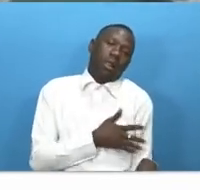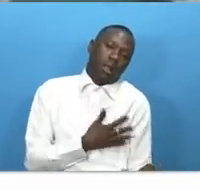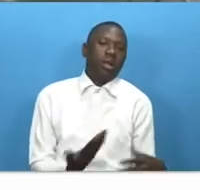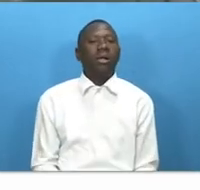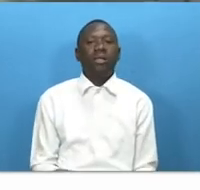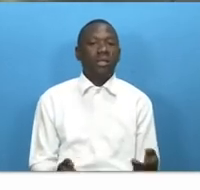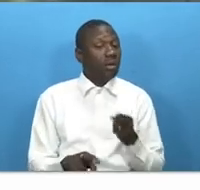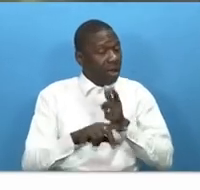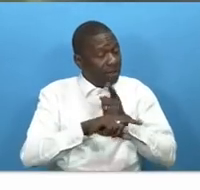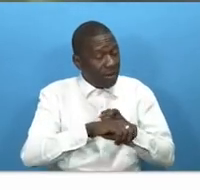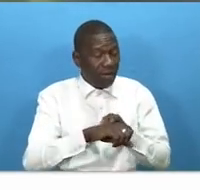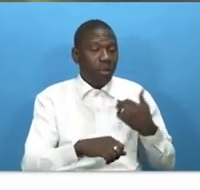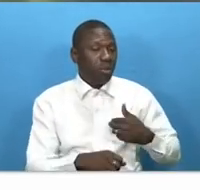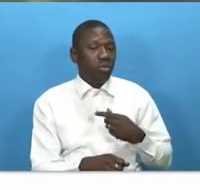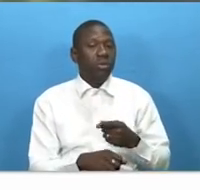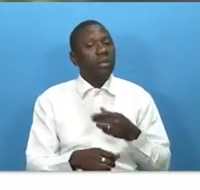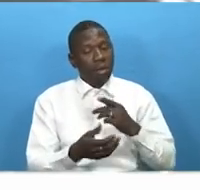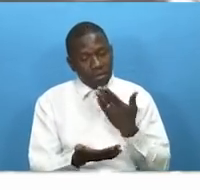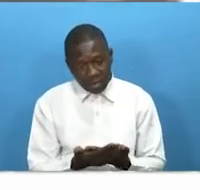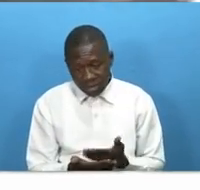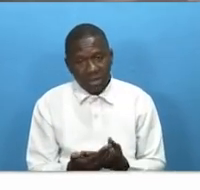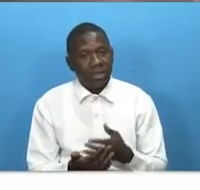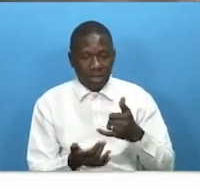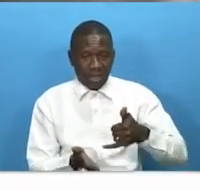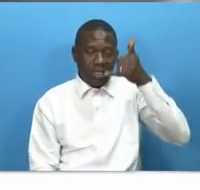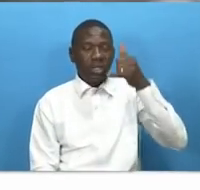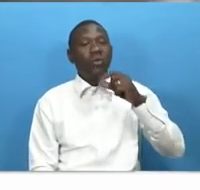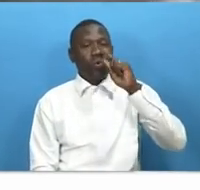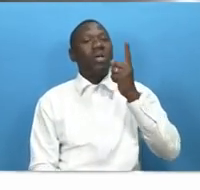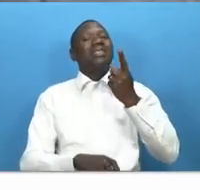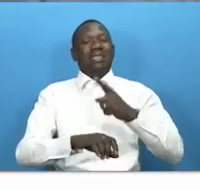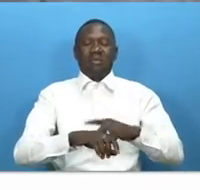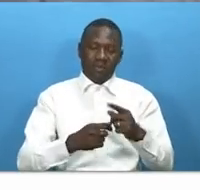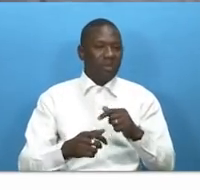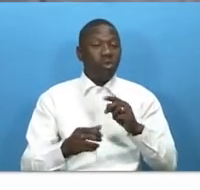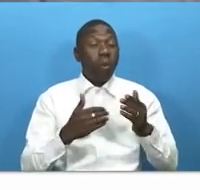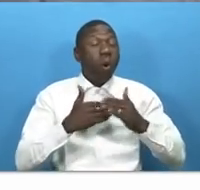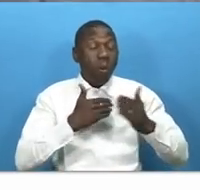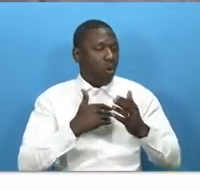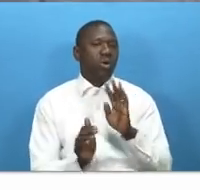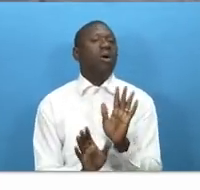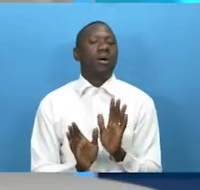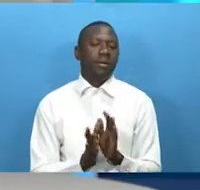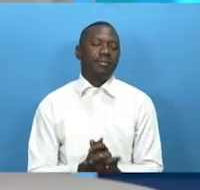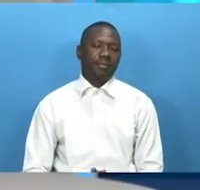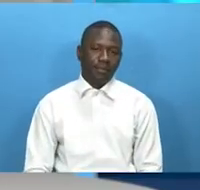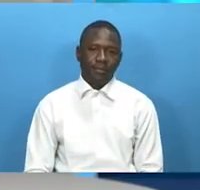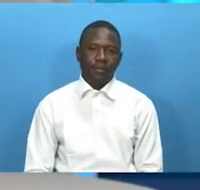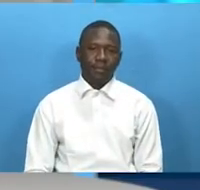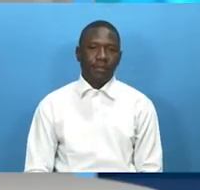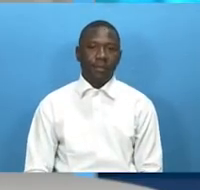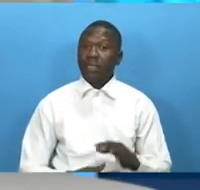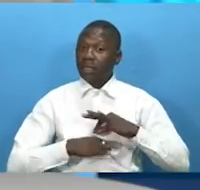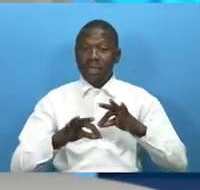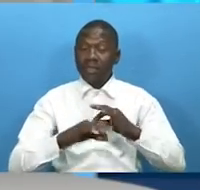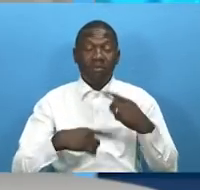drinkers seems to be drink responsibly for q tv news i am fantasy sanya interesting